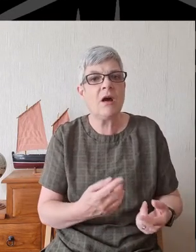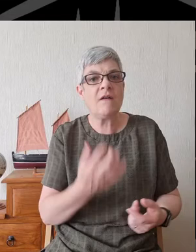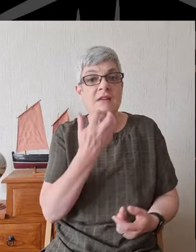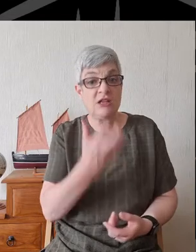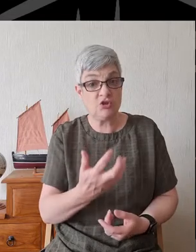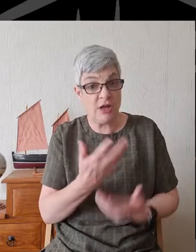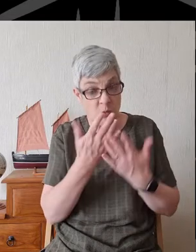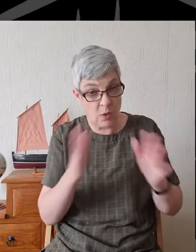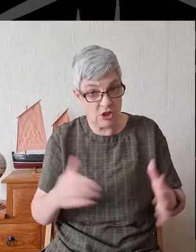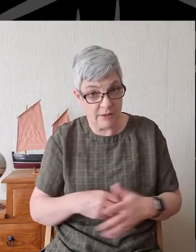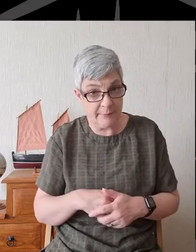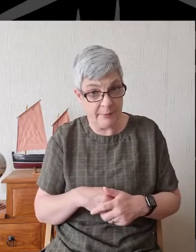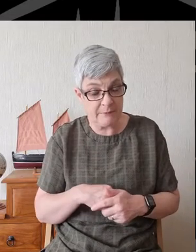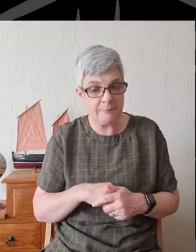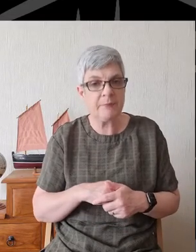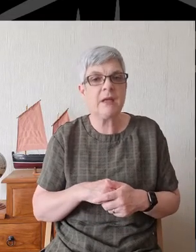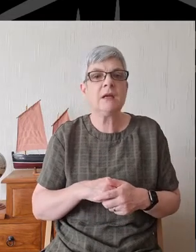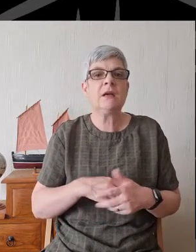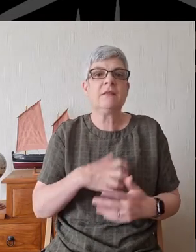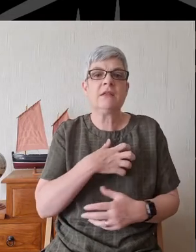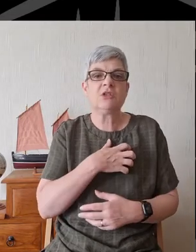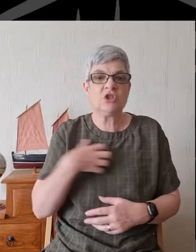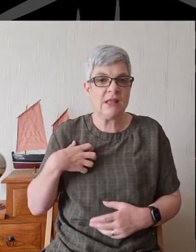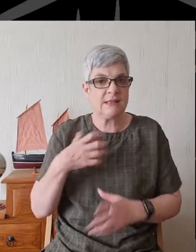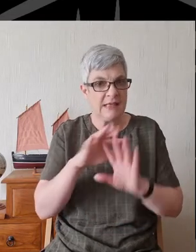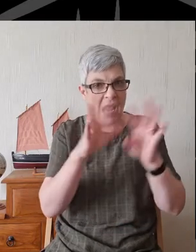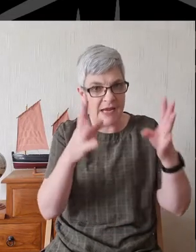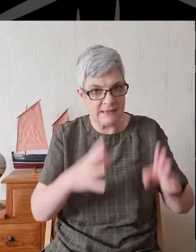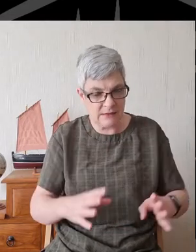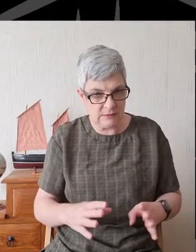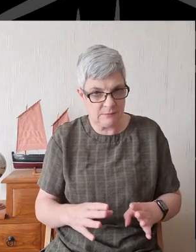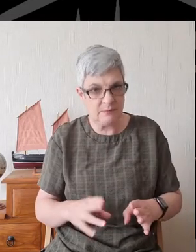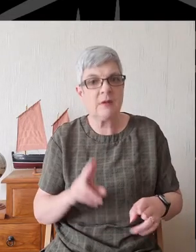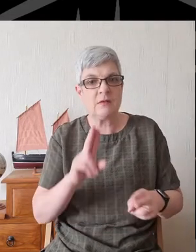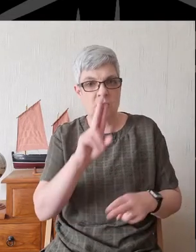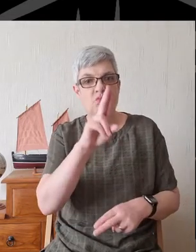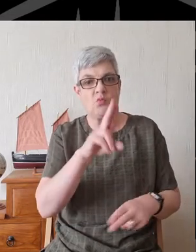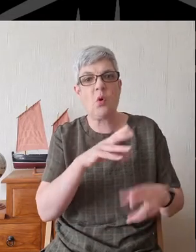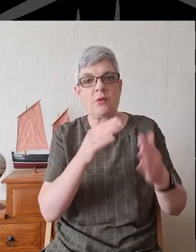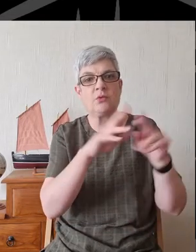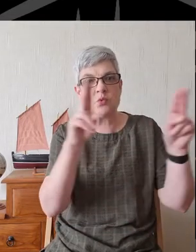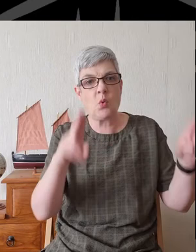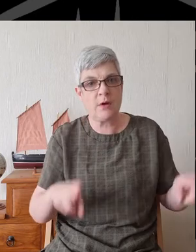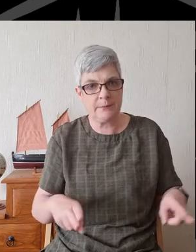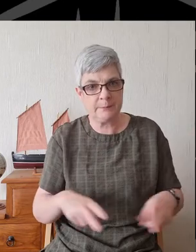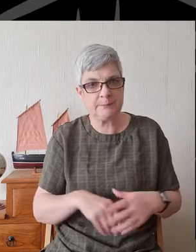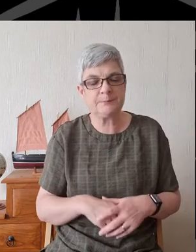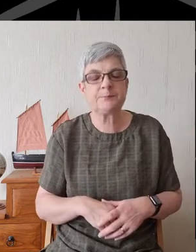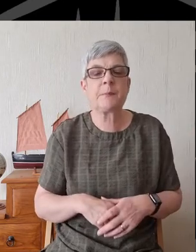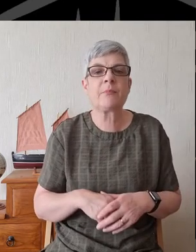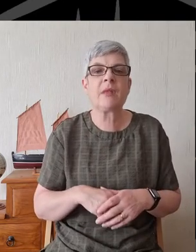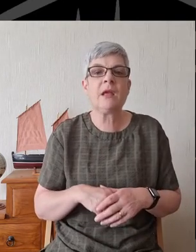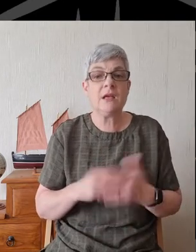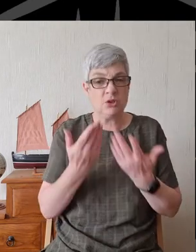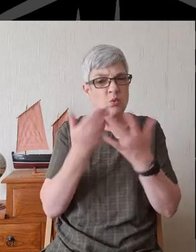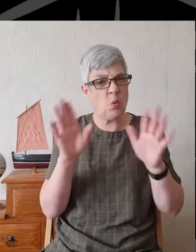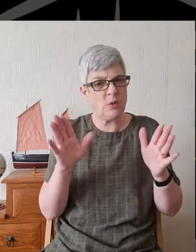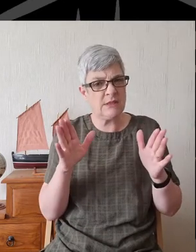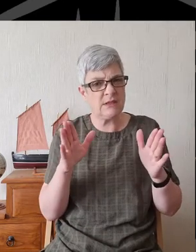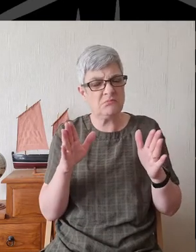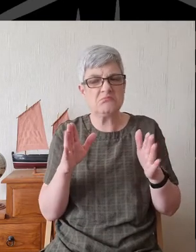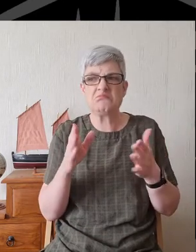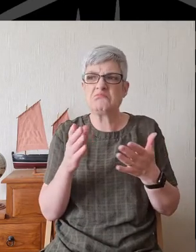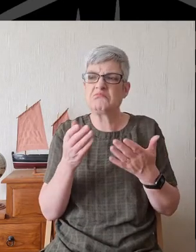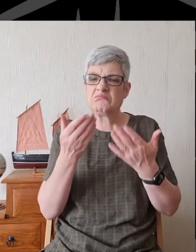The idol of jealousy at the northern door into the courts of the temples shows an openness